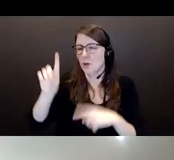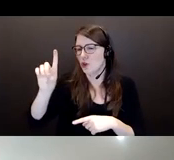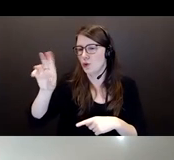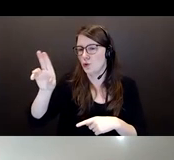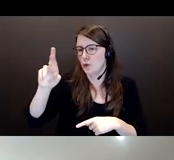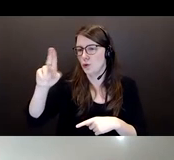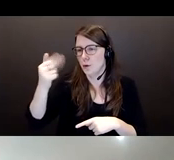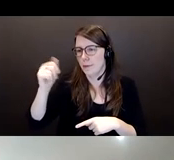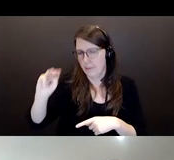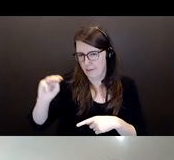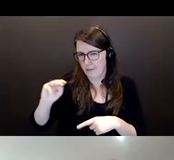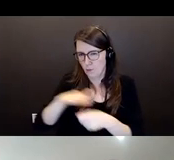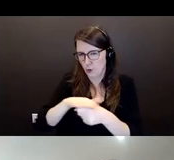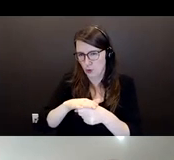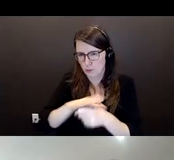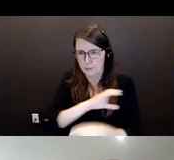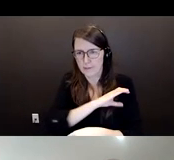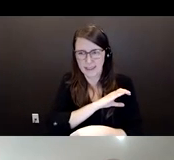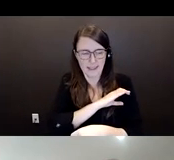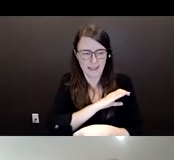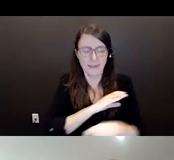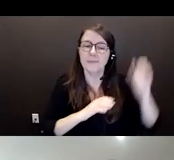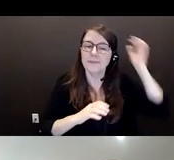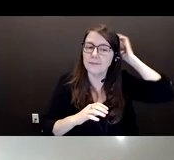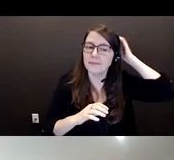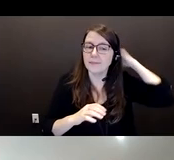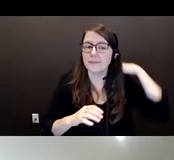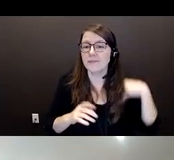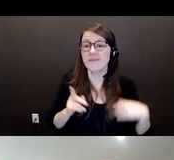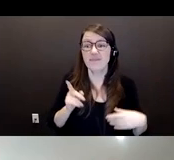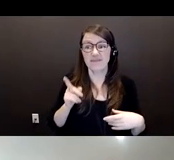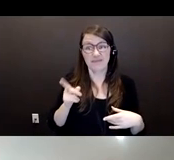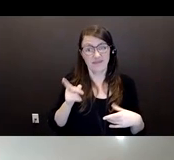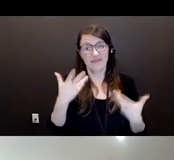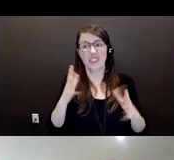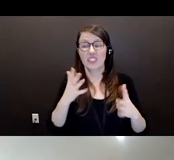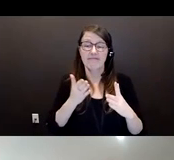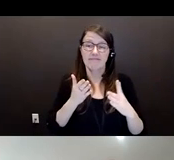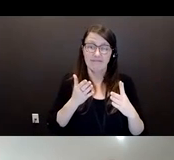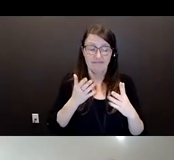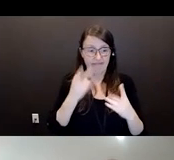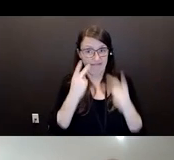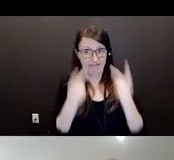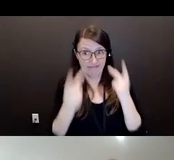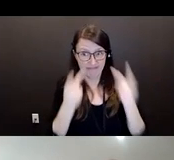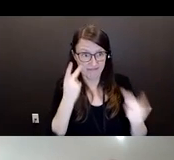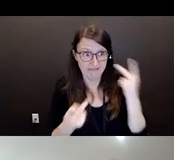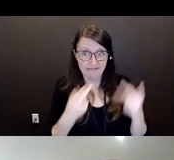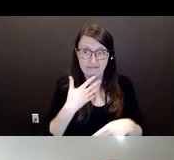Martin, he has learned from the experience of the senior victim of financial abuse with Ethel.